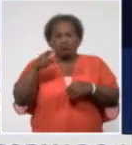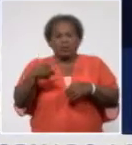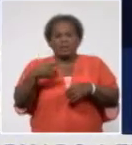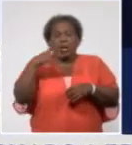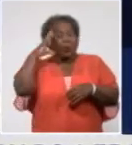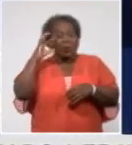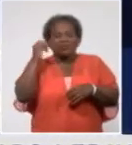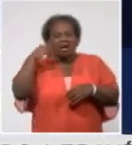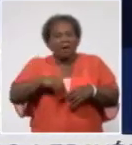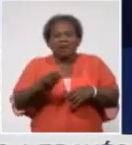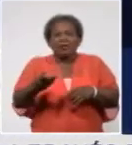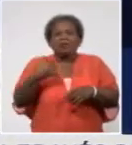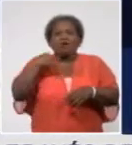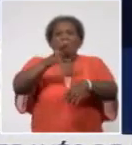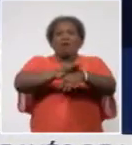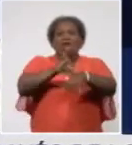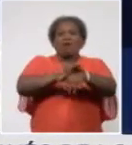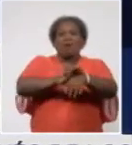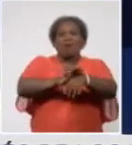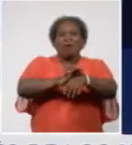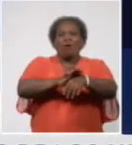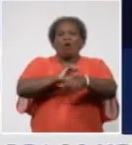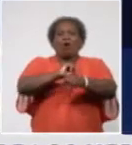tested positive for the virus.